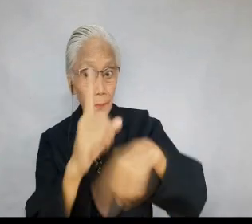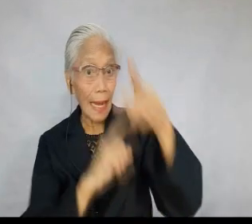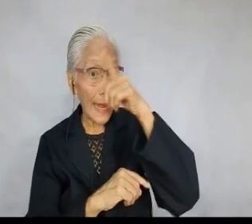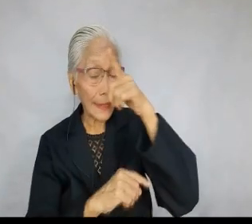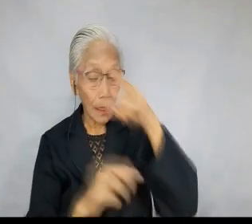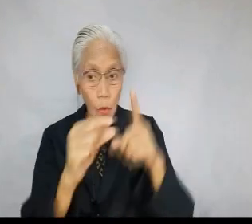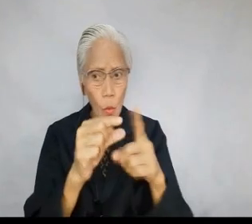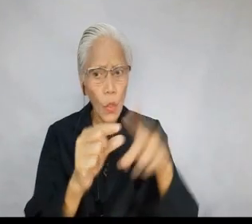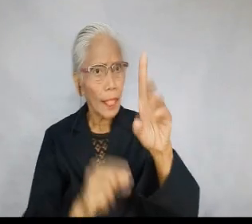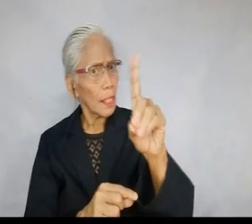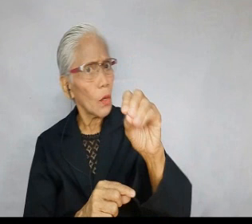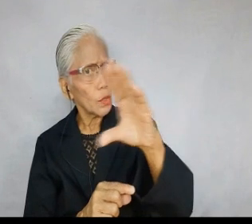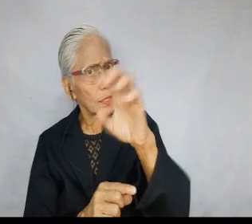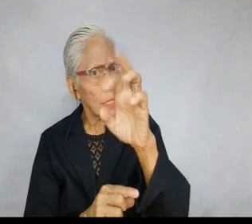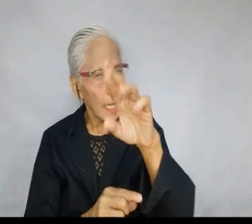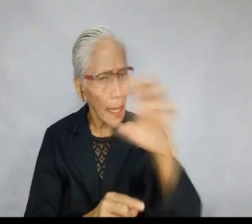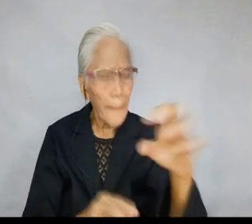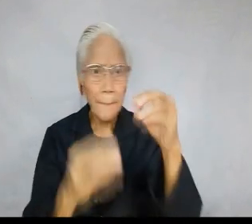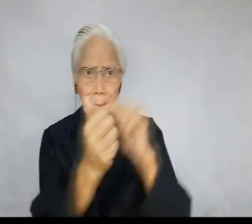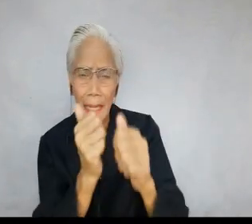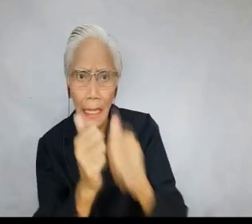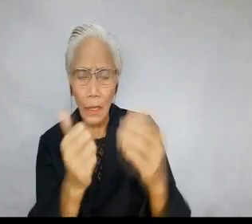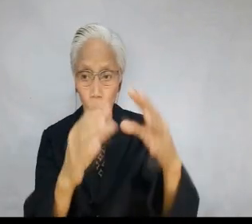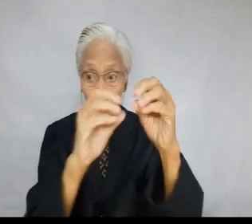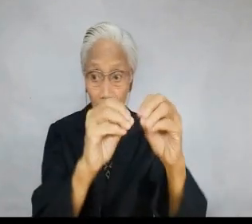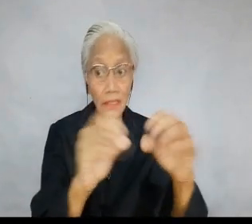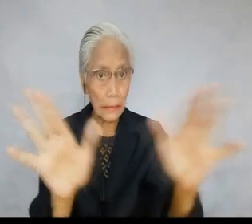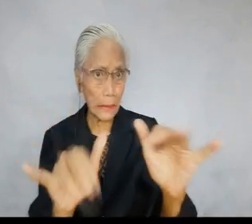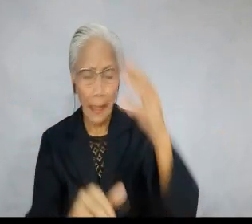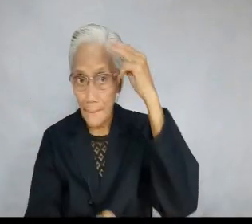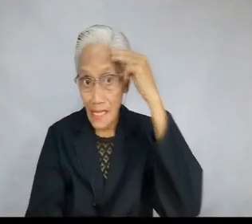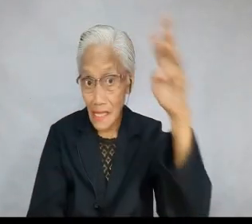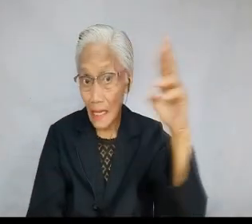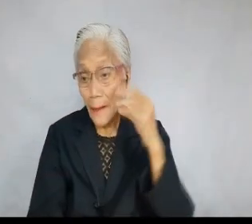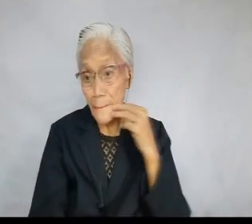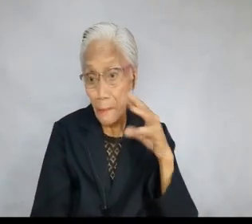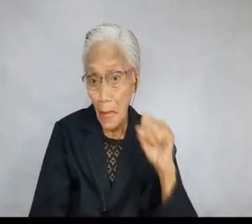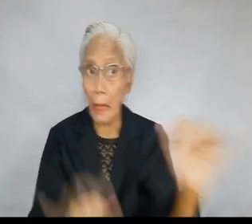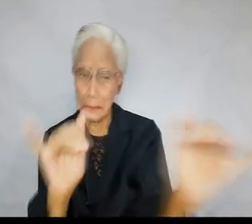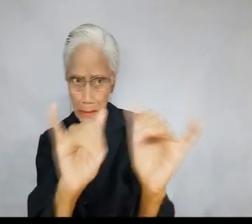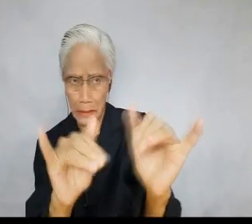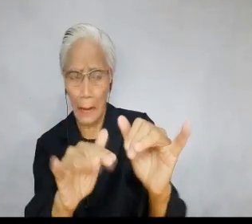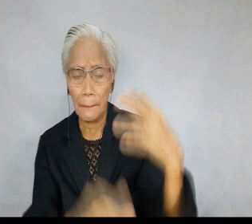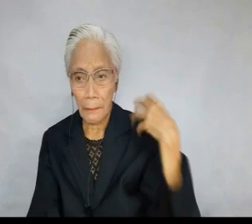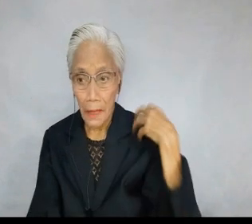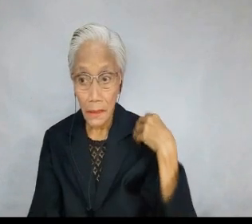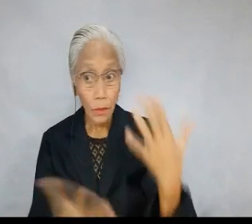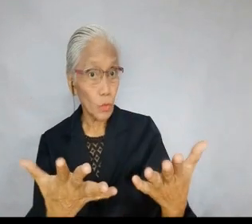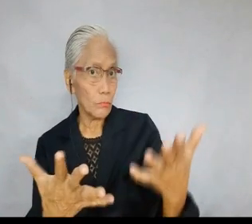word docere, meaning to teach? And that mister and mistress or missus, are also forms of the word master.